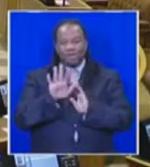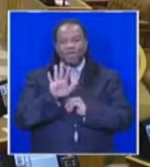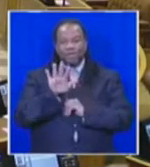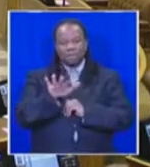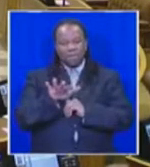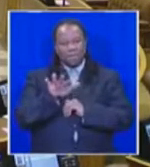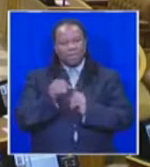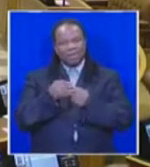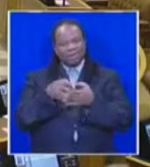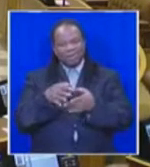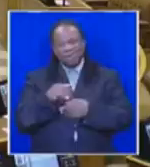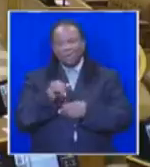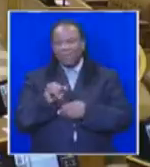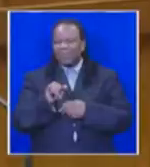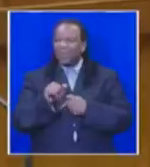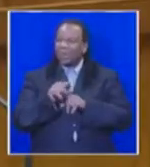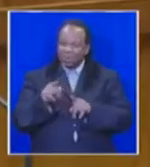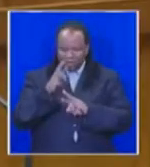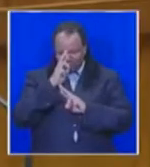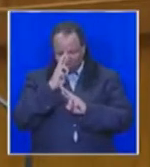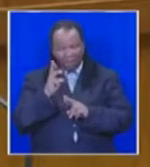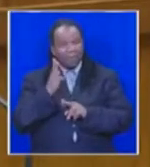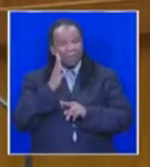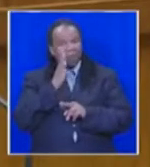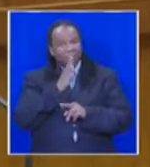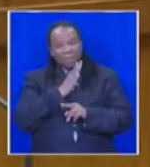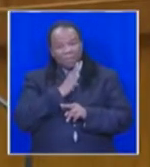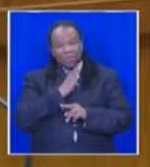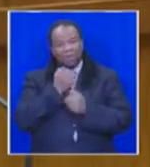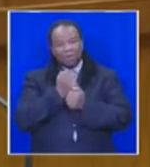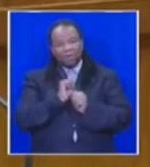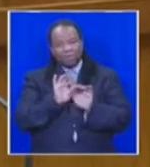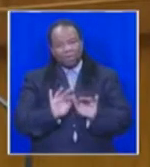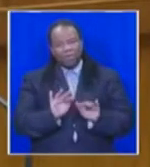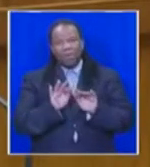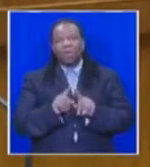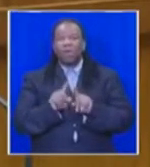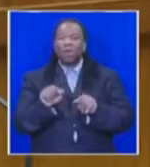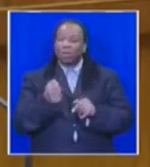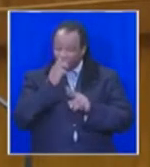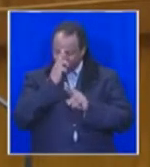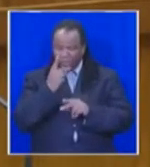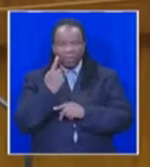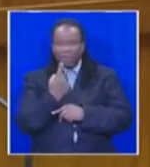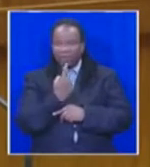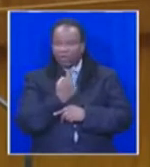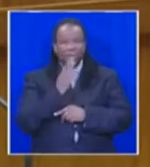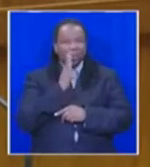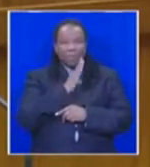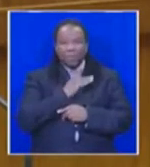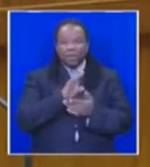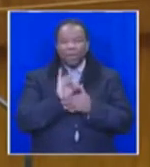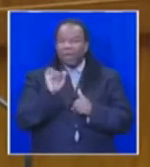unprecedented levels of lack of respect for this democratic institution. Lack of respect for each other, lack of respect for the